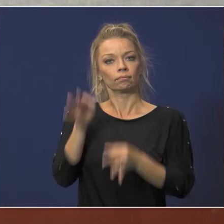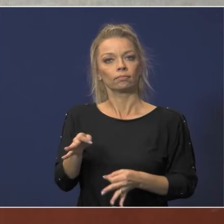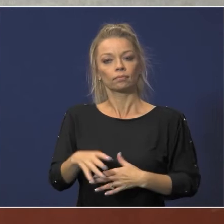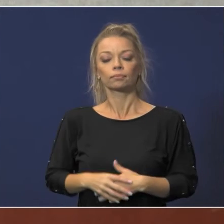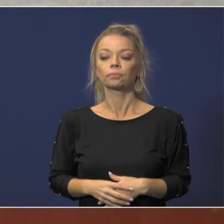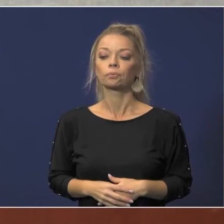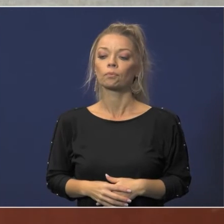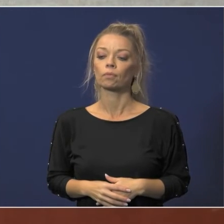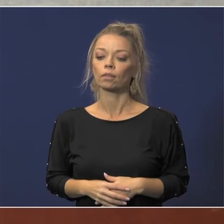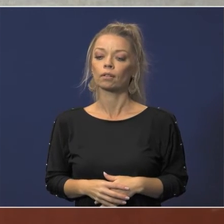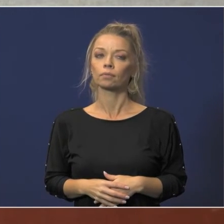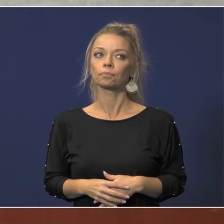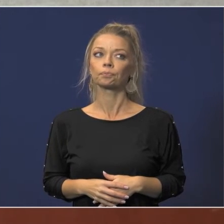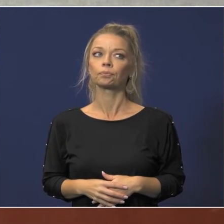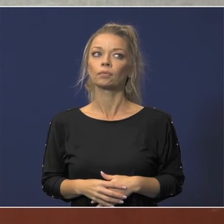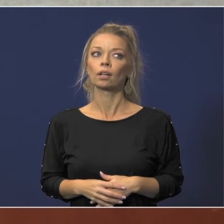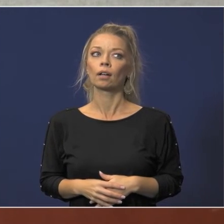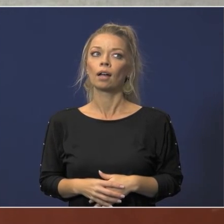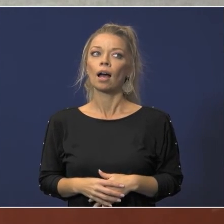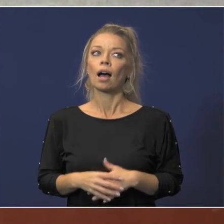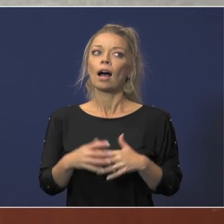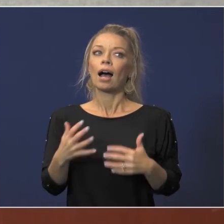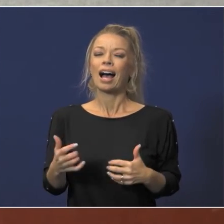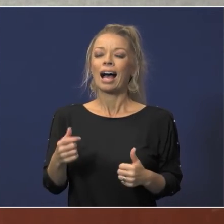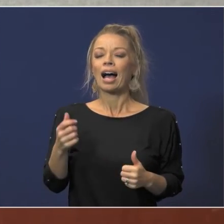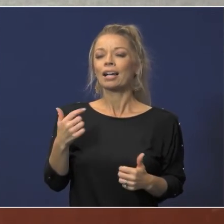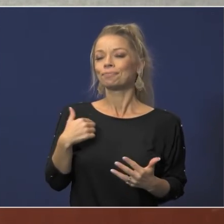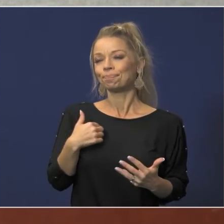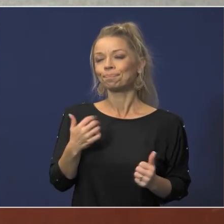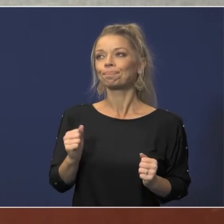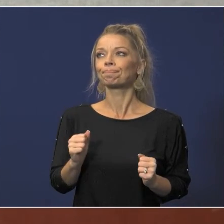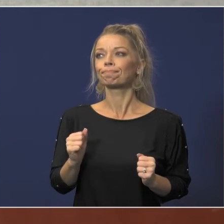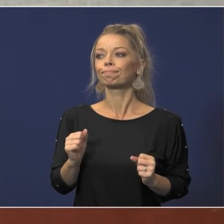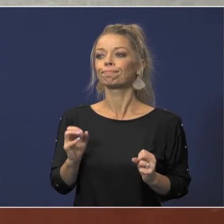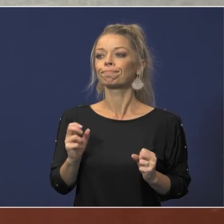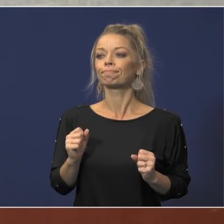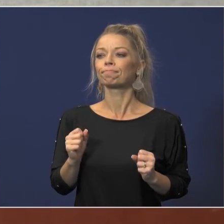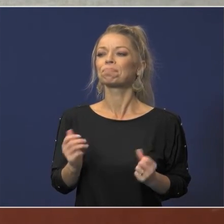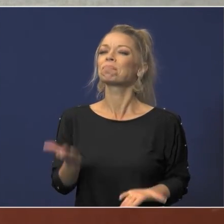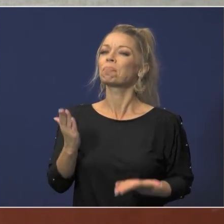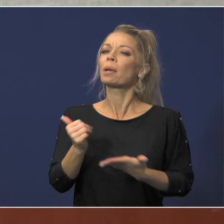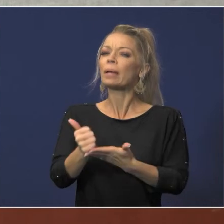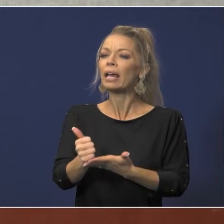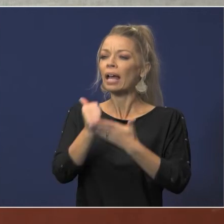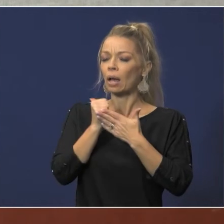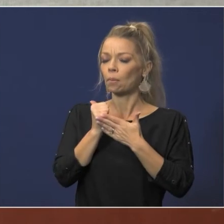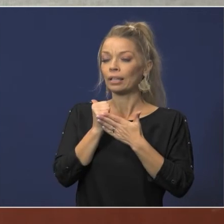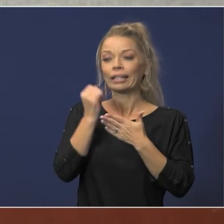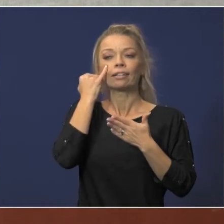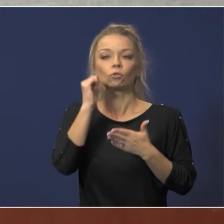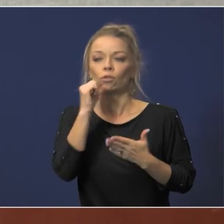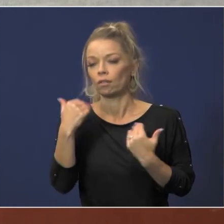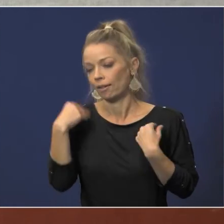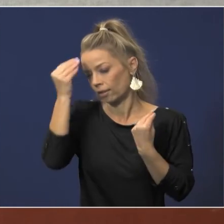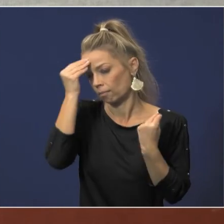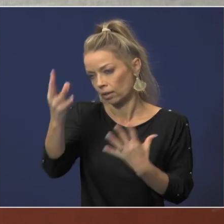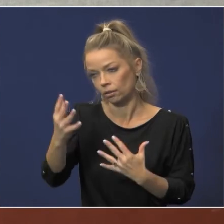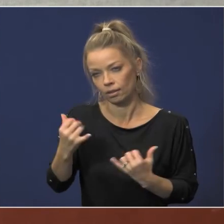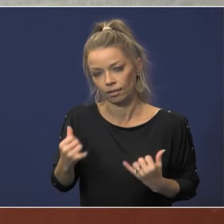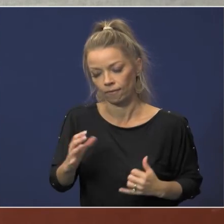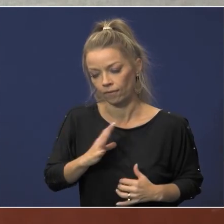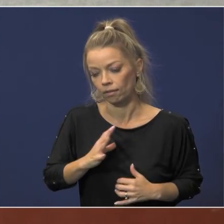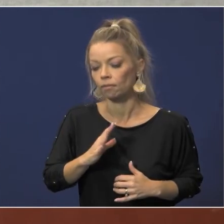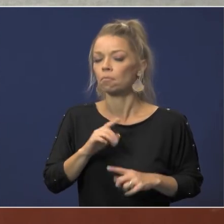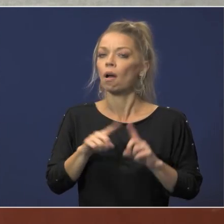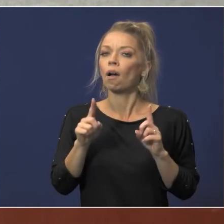i'm a little concerned i i think um it might be helpful for us to know we don't if you don't have the information now that's fine uh